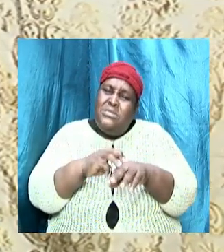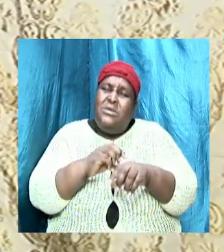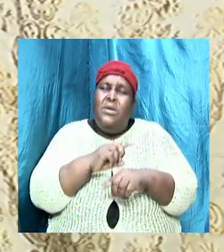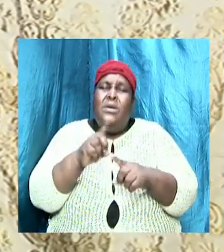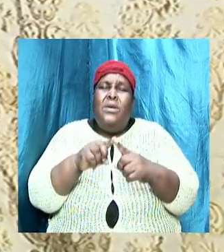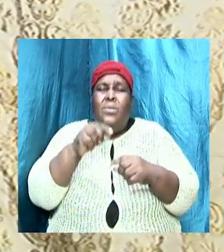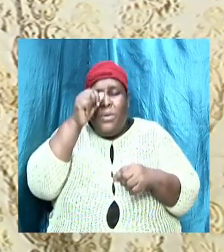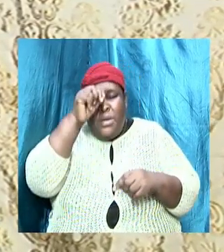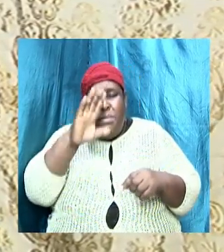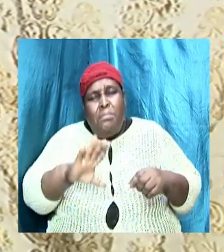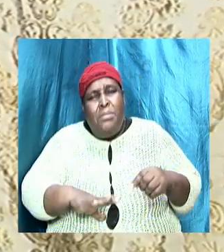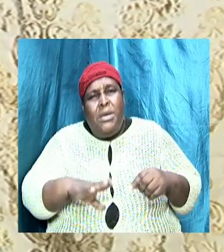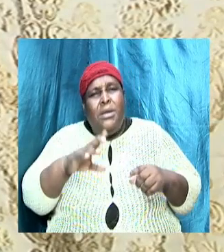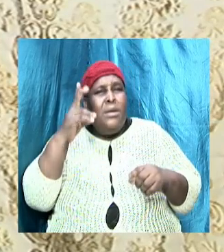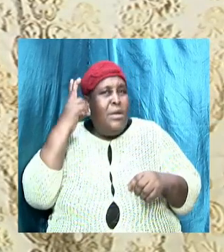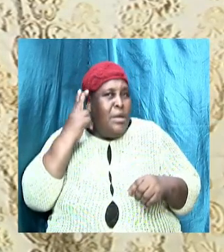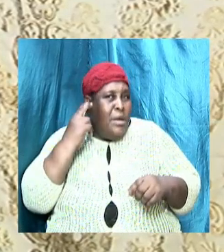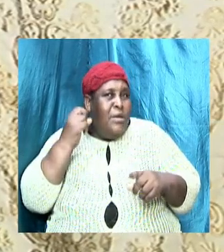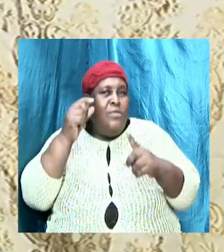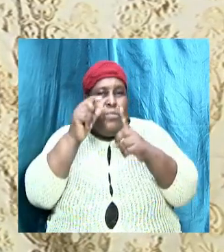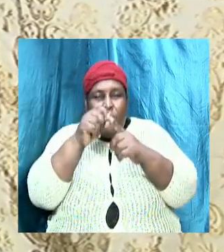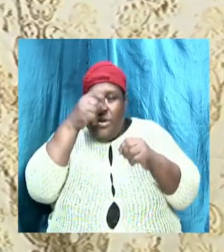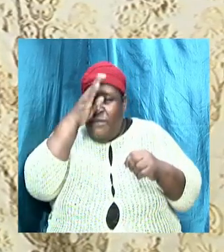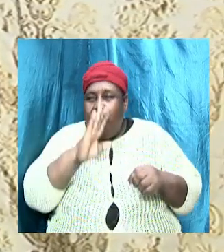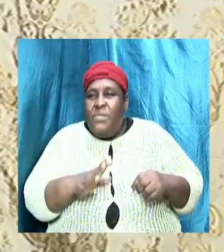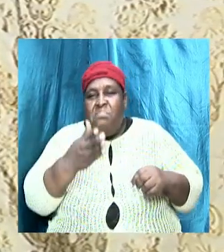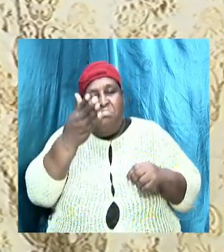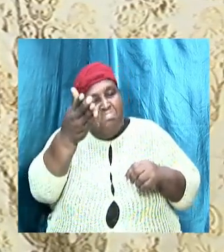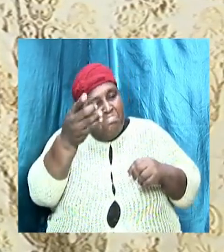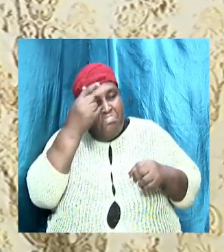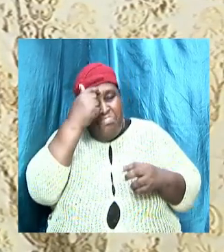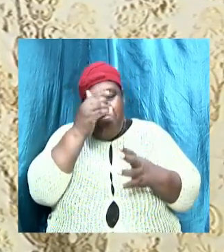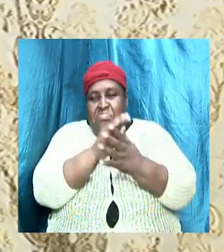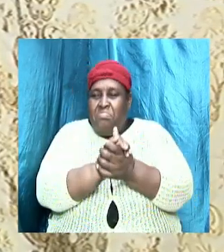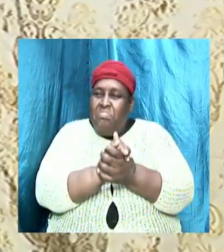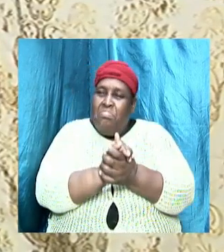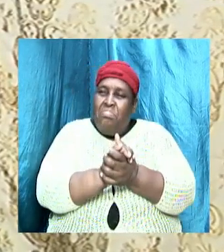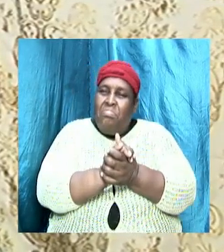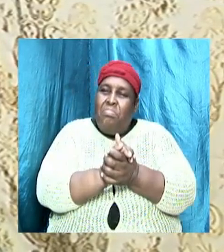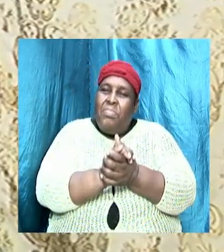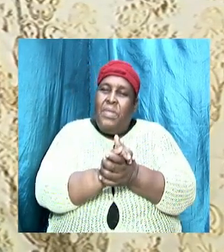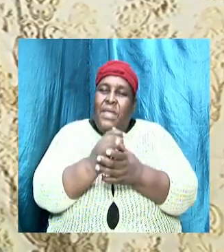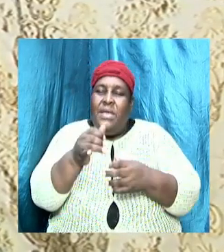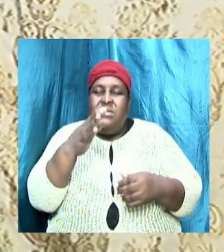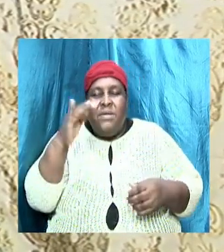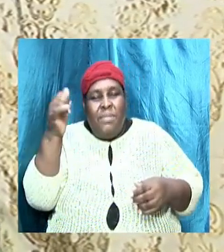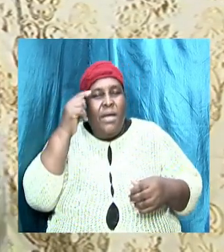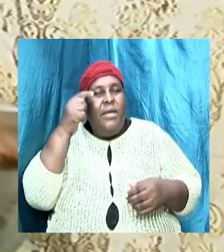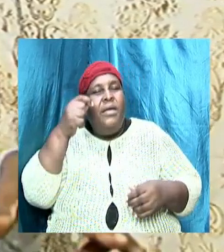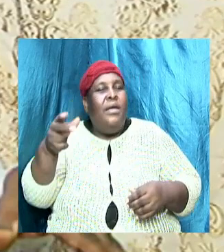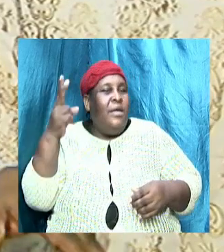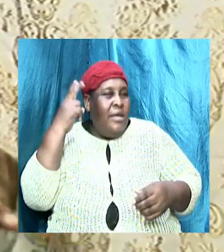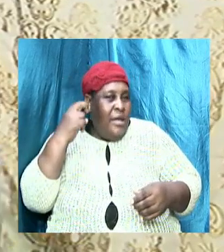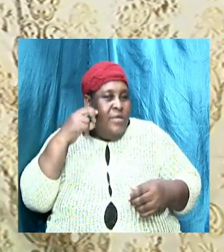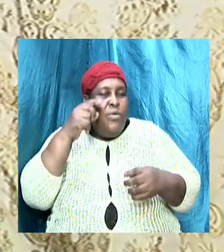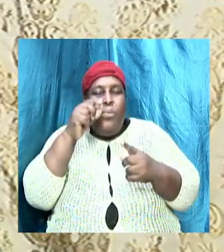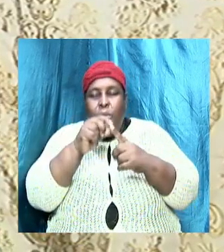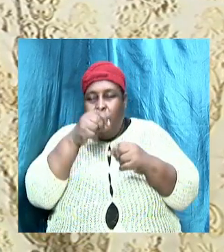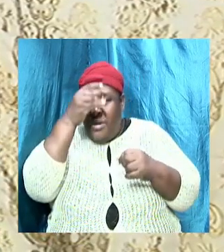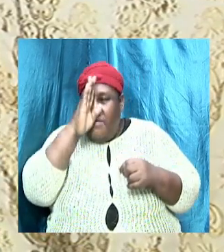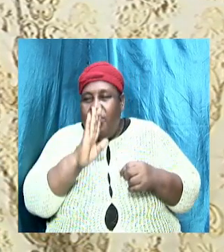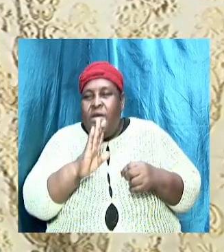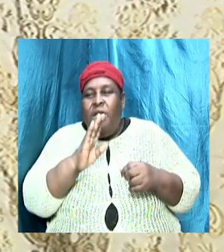the Word, they believe. So then, it is by hearing the Word of God that we believe in the